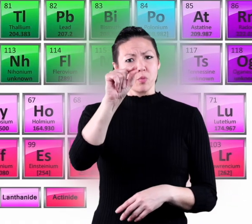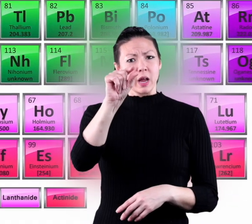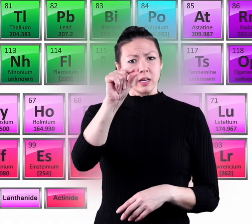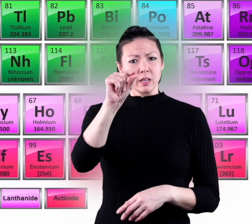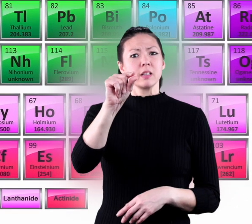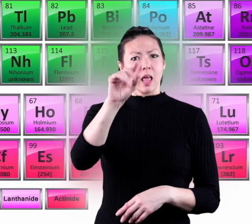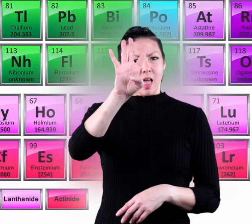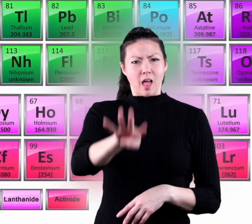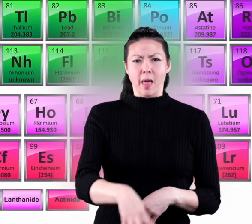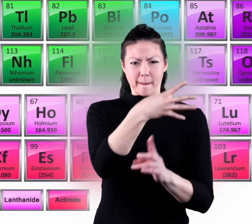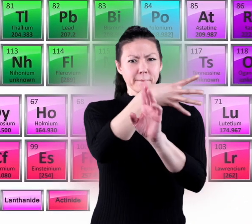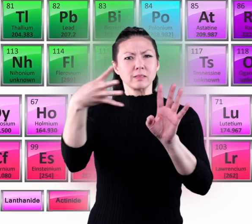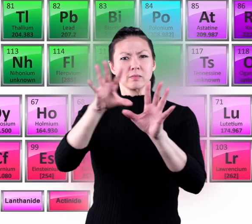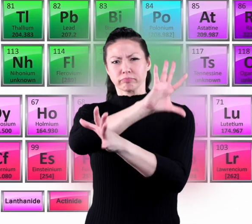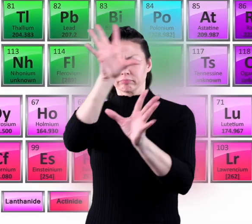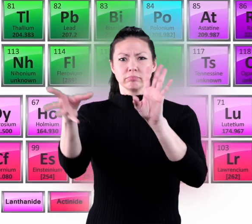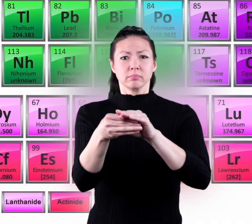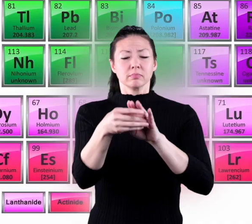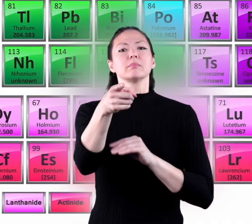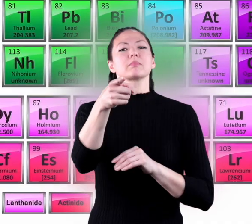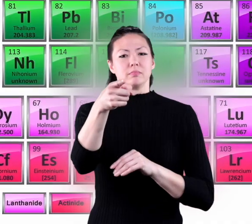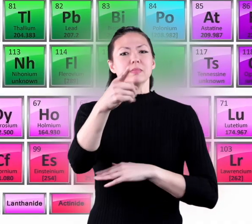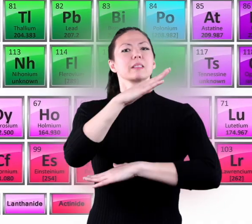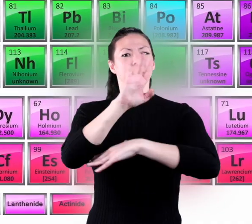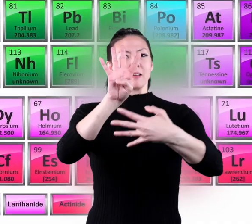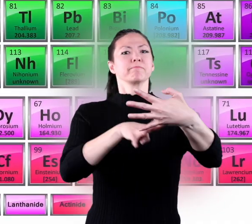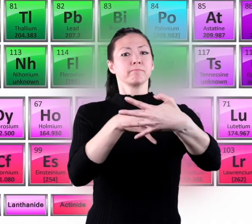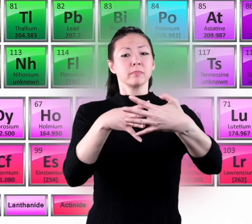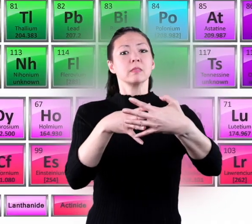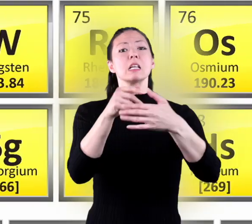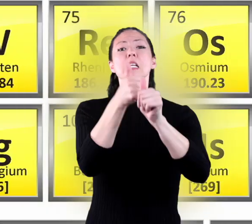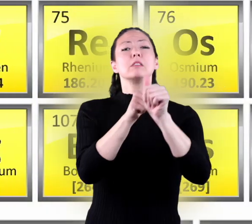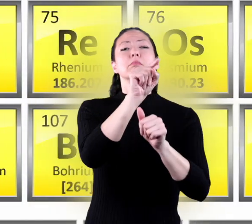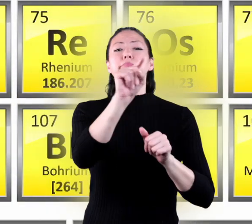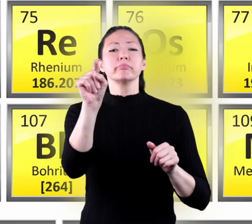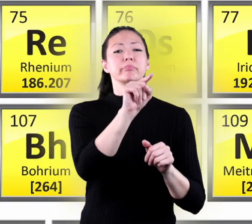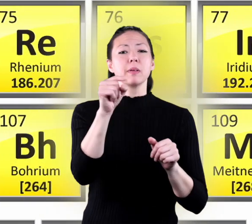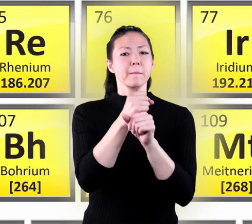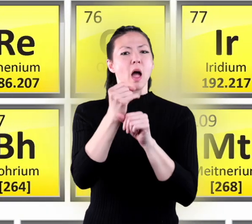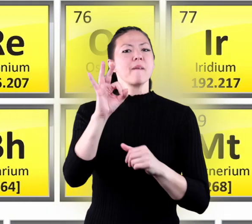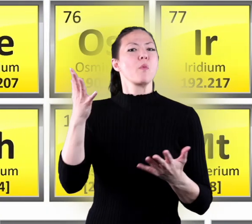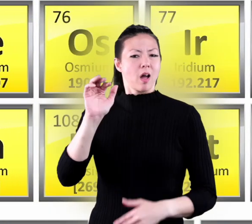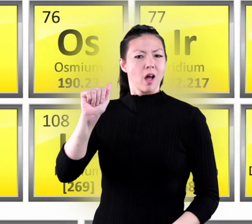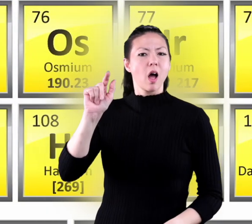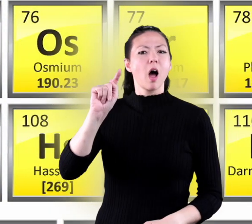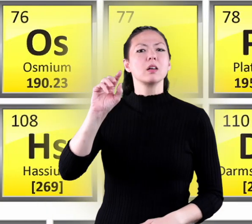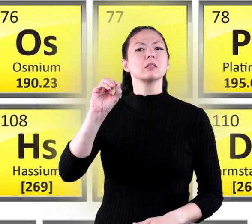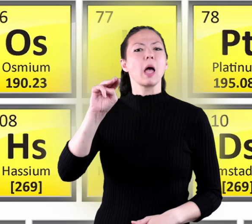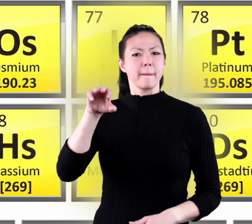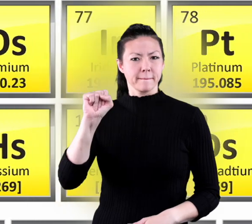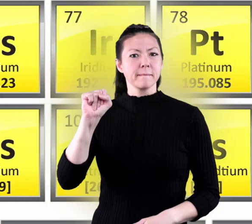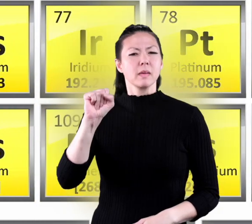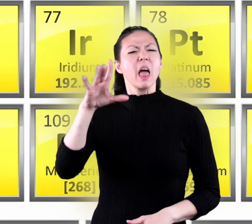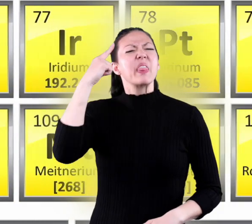see, there are a hundred and twenty such elements on the periodic table. And each of those elements is made up of